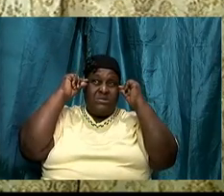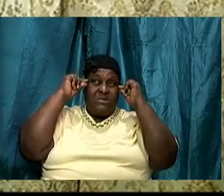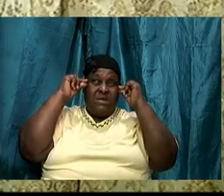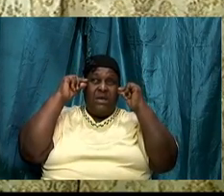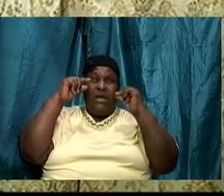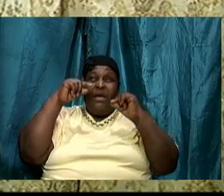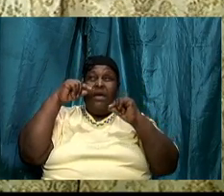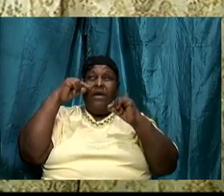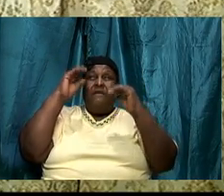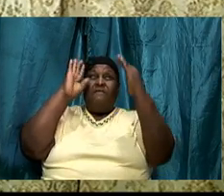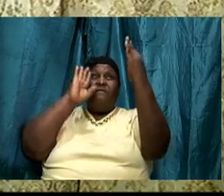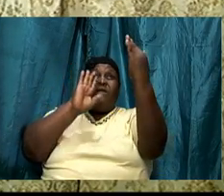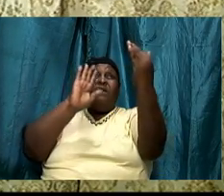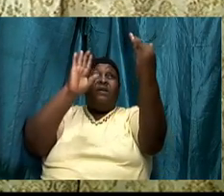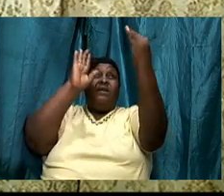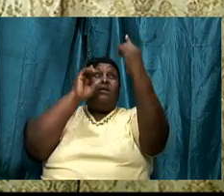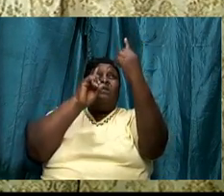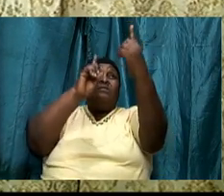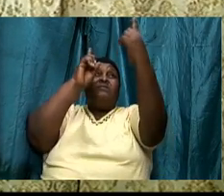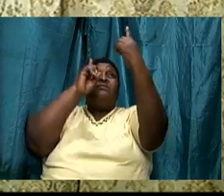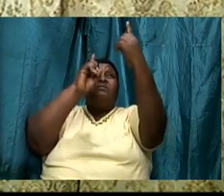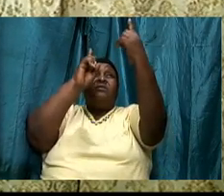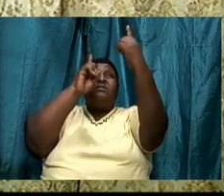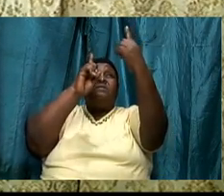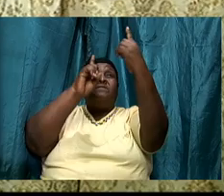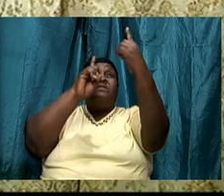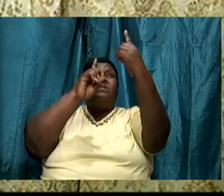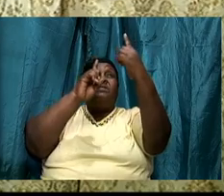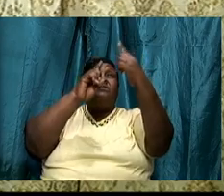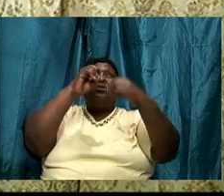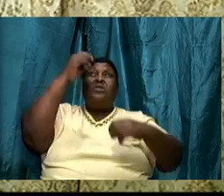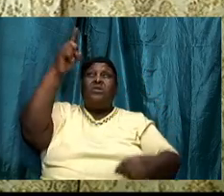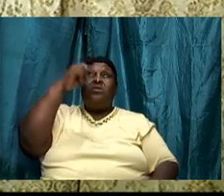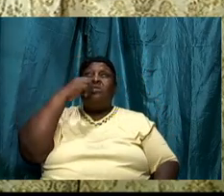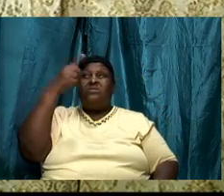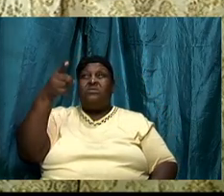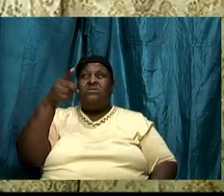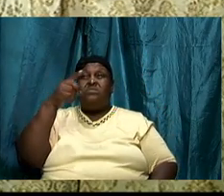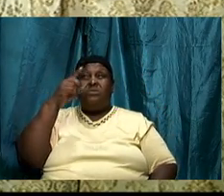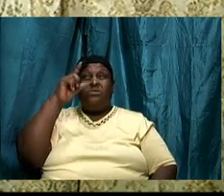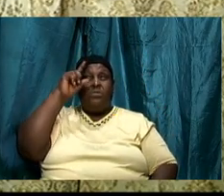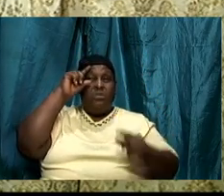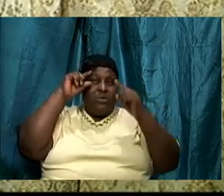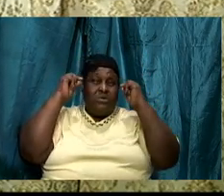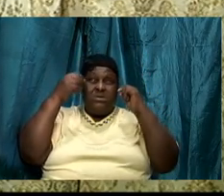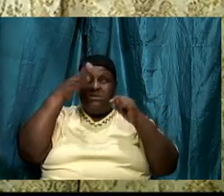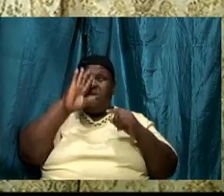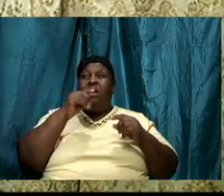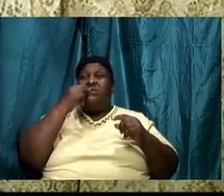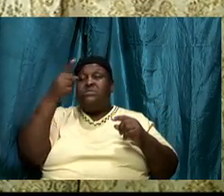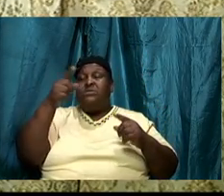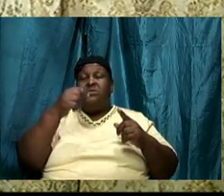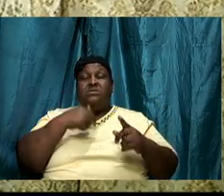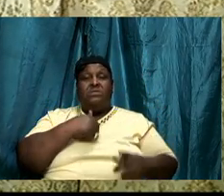to face manner that you spoke with Moses God speak to me and it doesn't happen